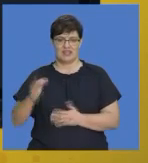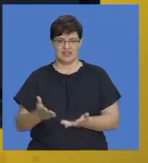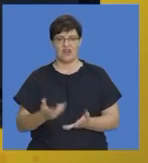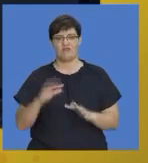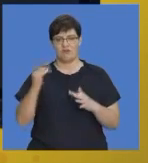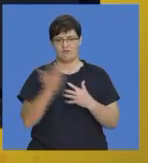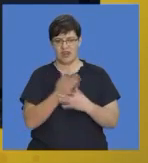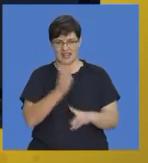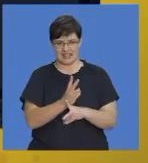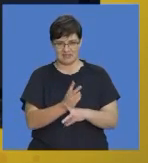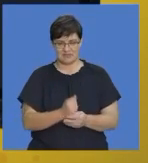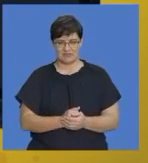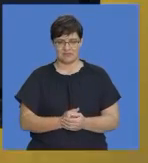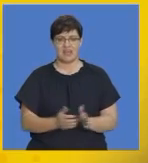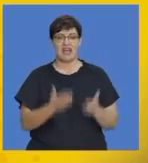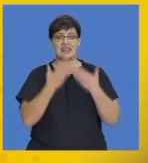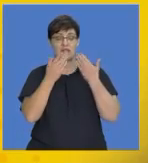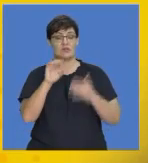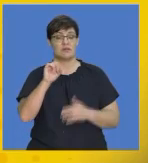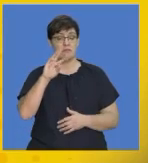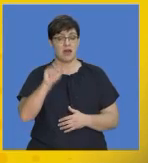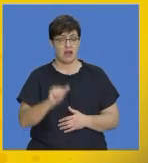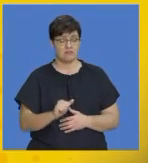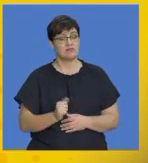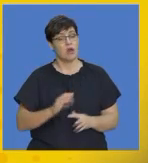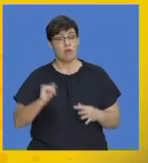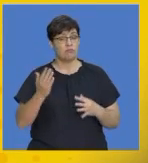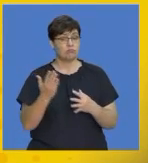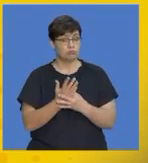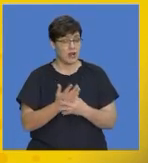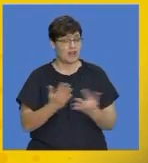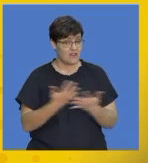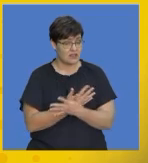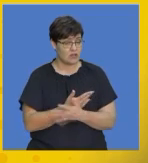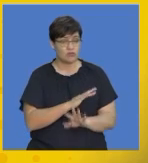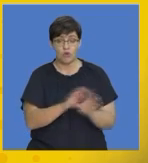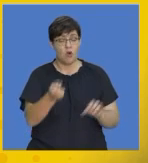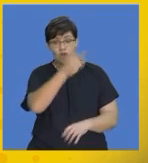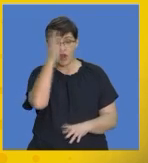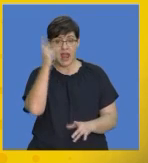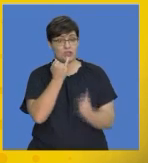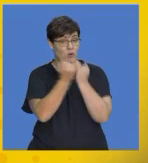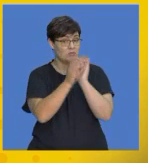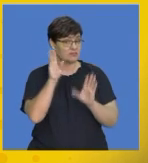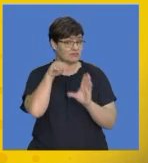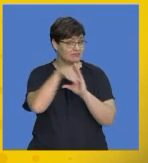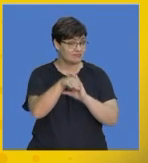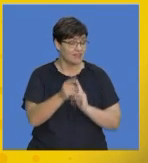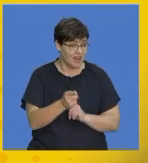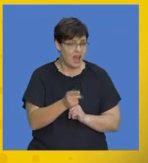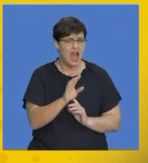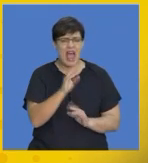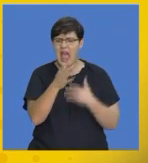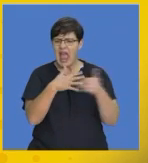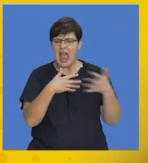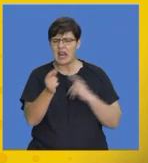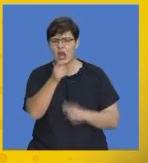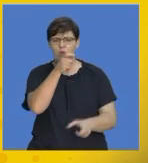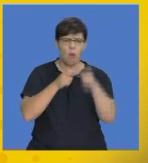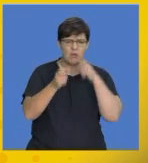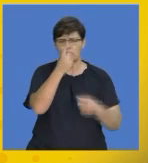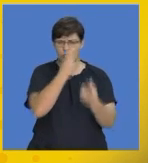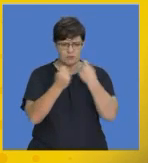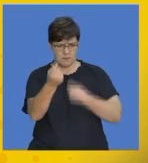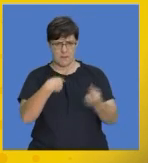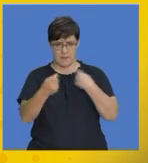Luni for a break again. Thank you, Sima. Matrix, we are going to take a break. Don't forget to enter the competition and send us any questions